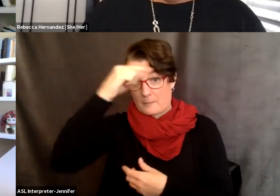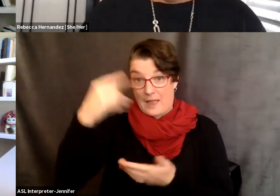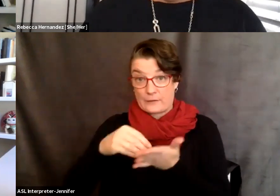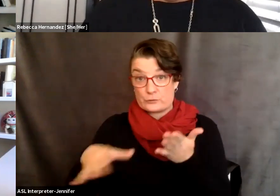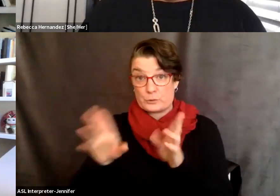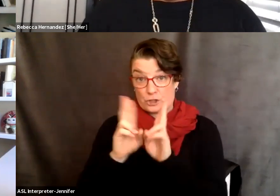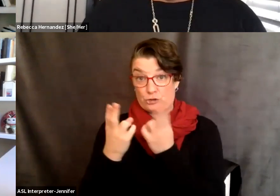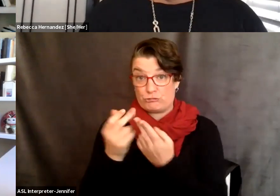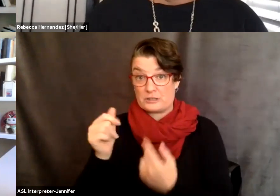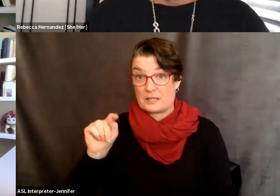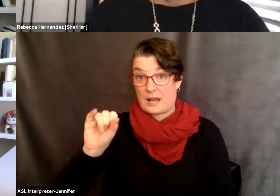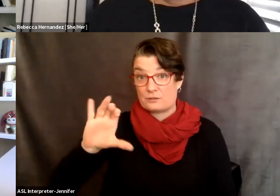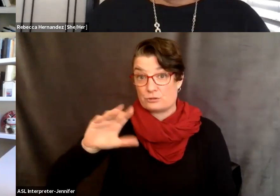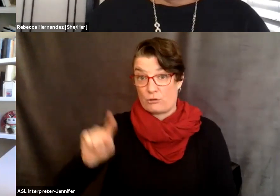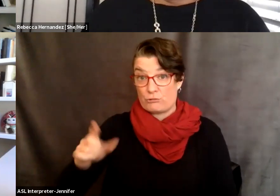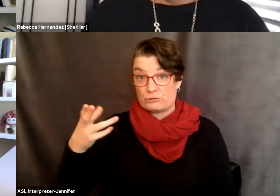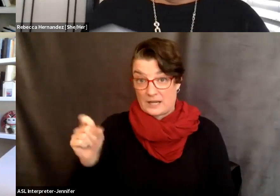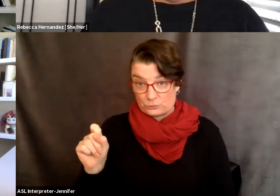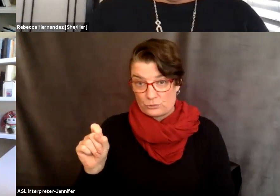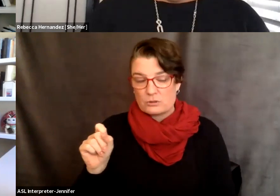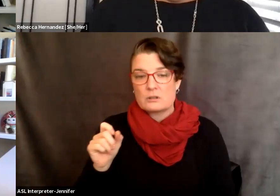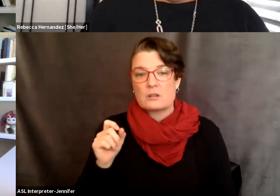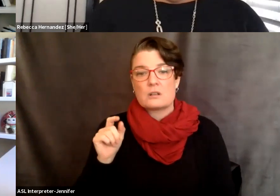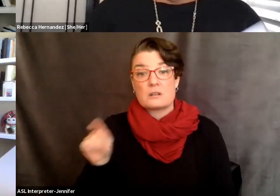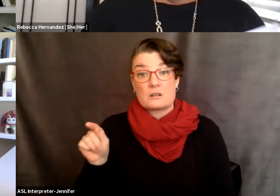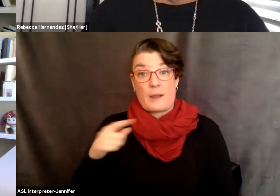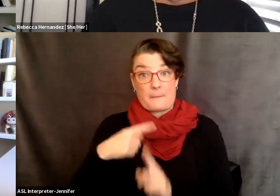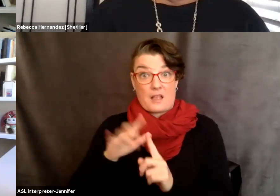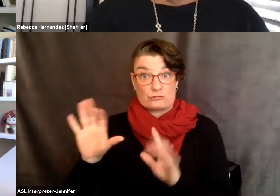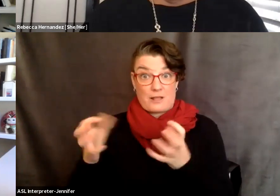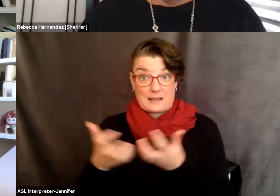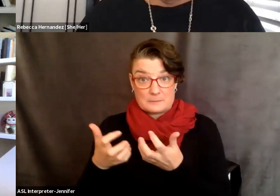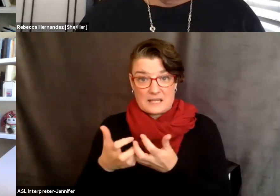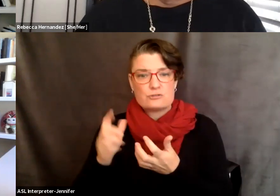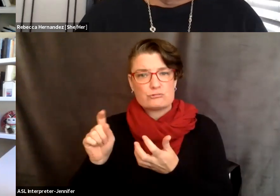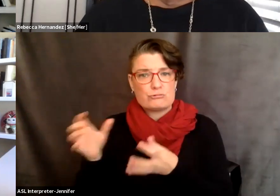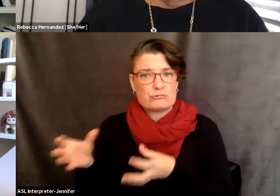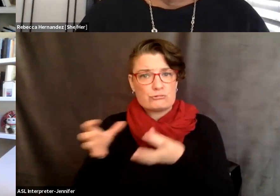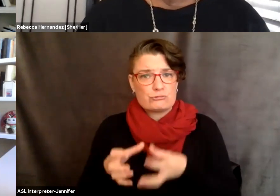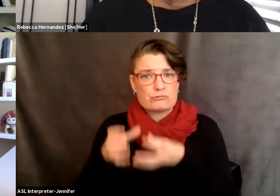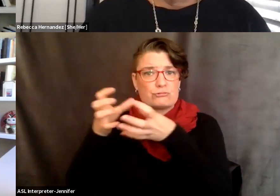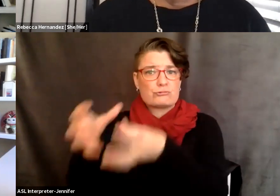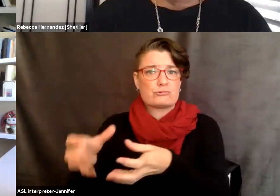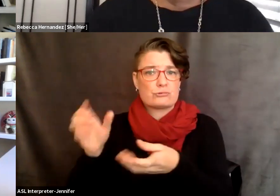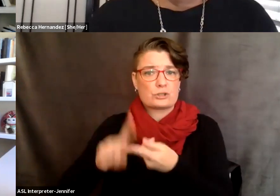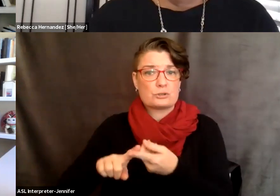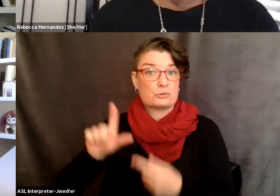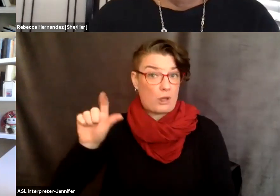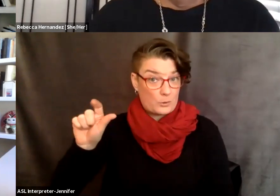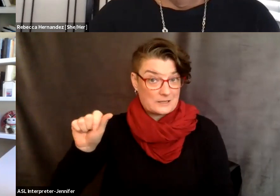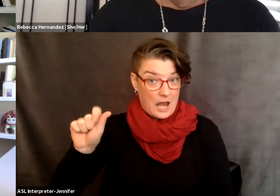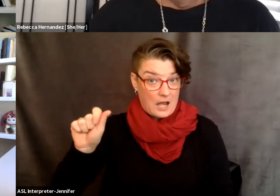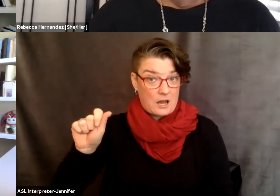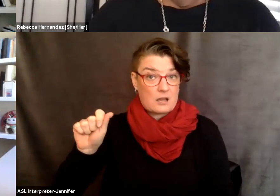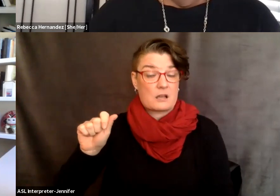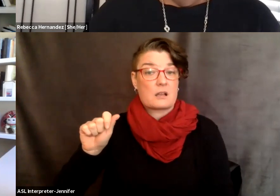school, um, she and her, um, classmates were supposed to take a trip to Louisiana where they were